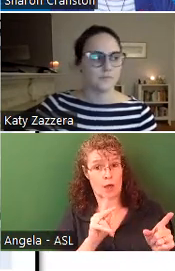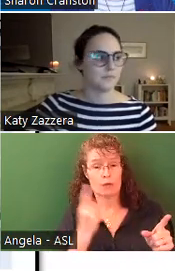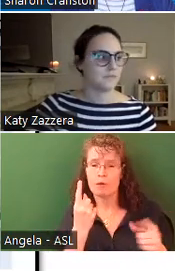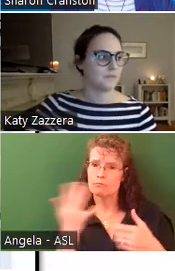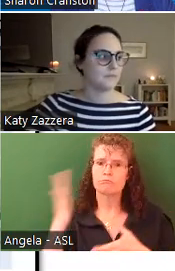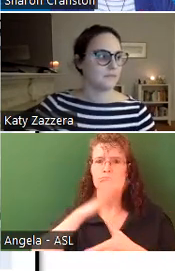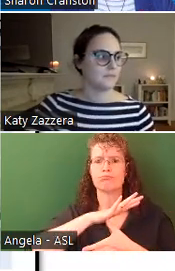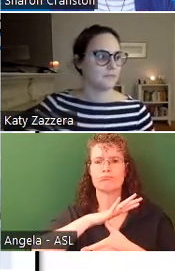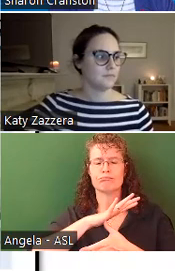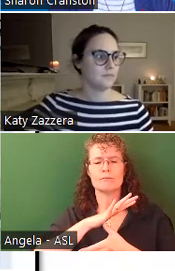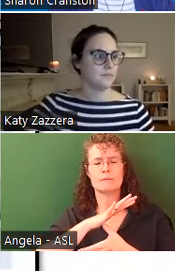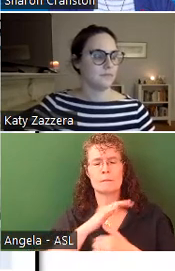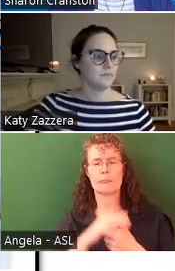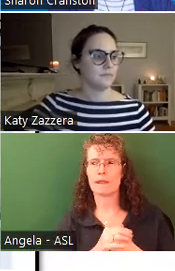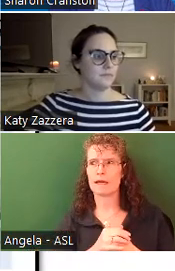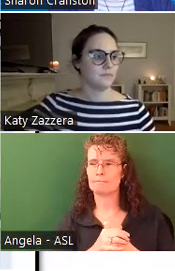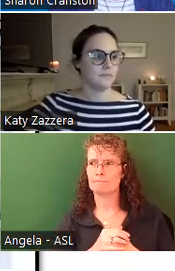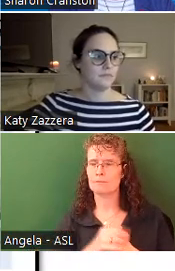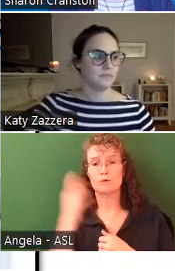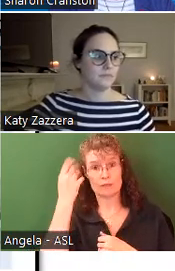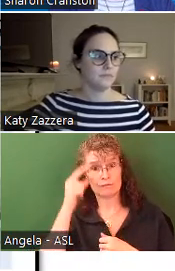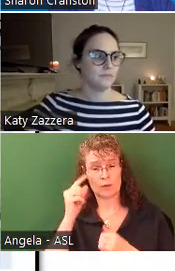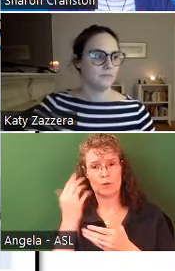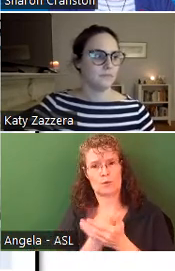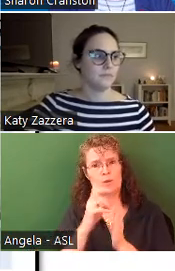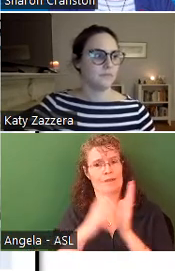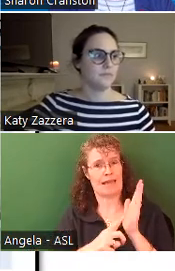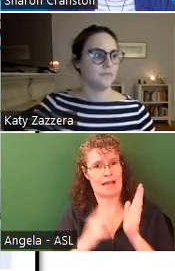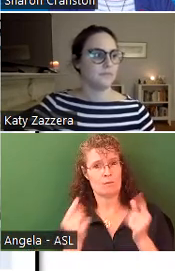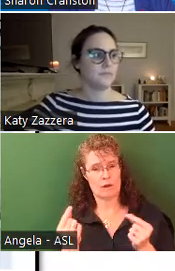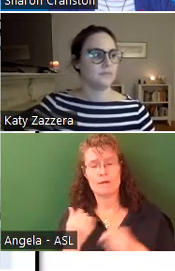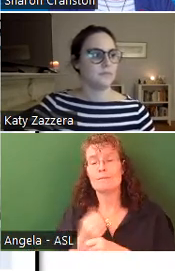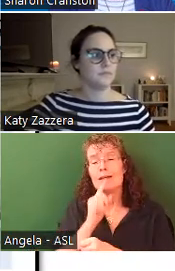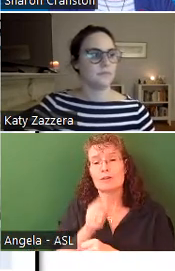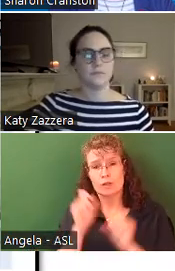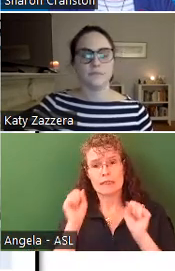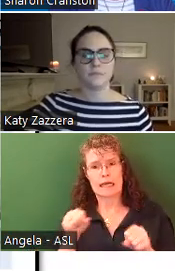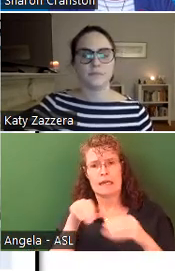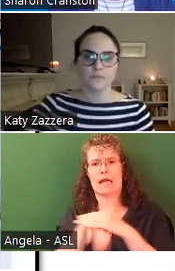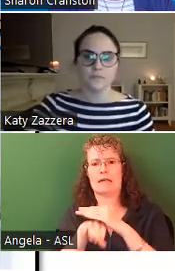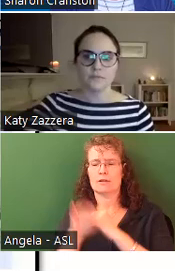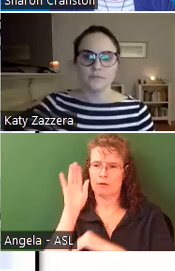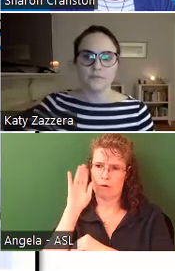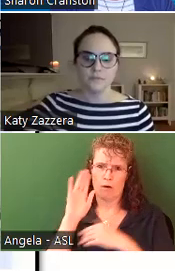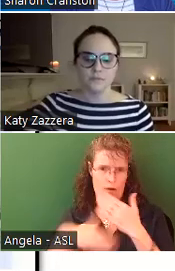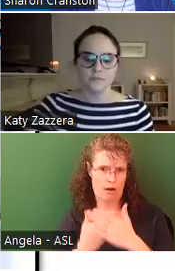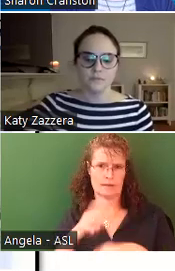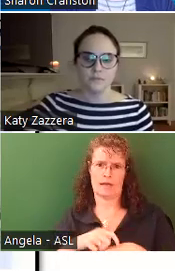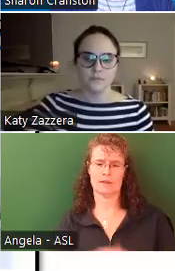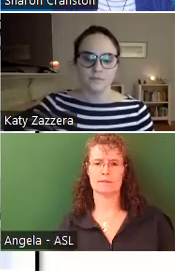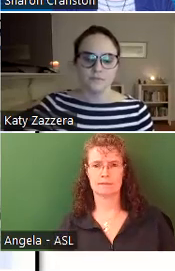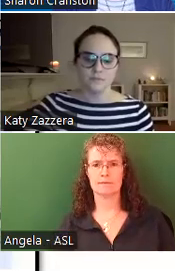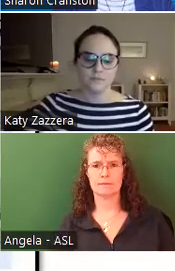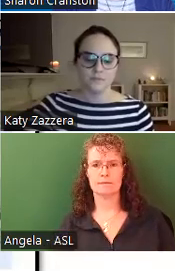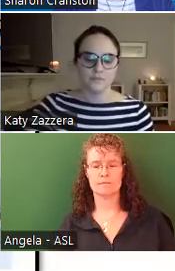reasons for this design is to make sure that it is accessible at all tides. So